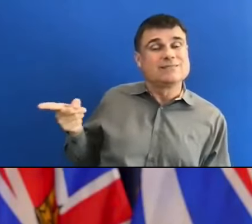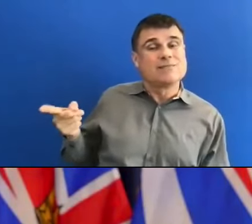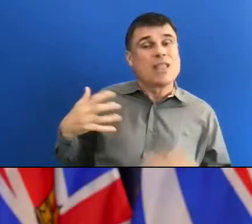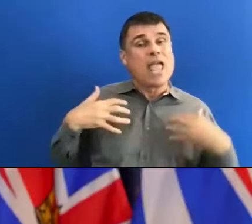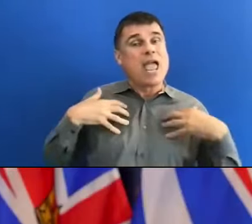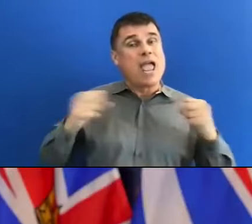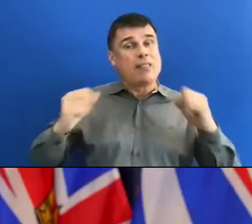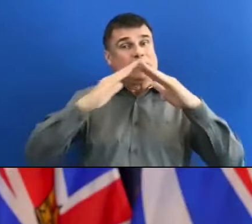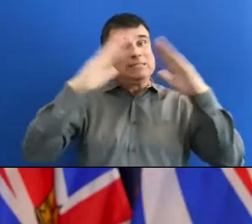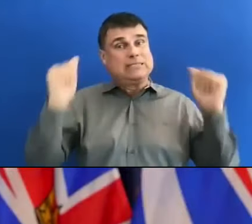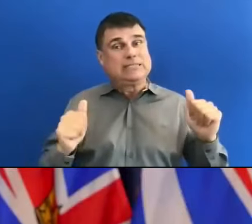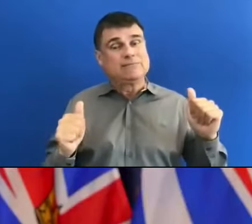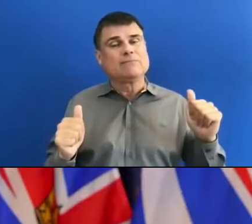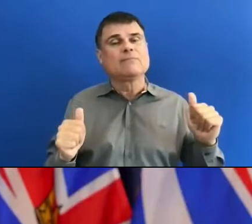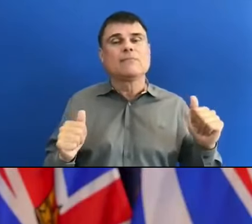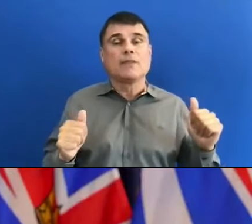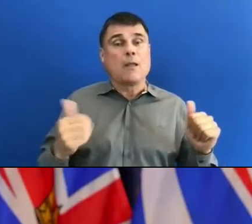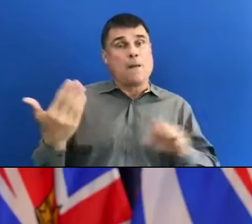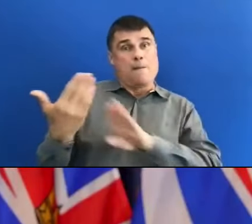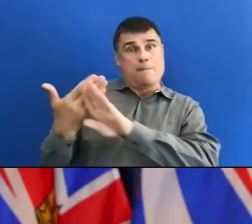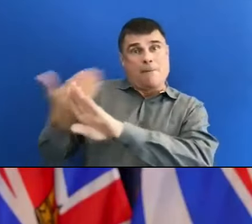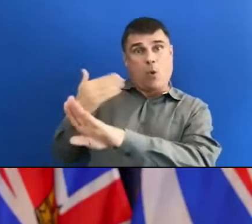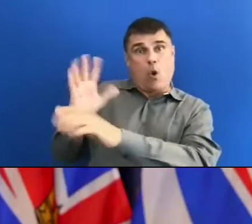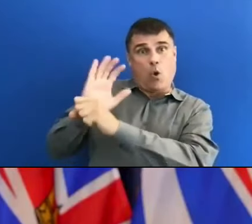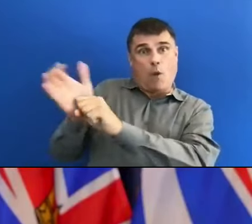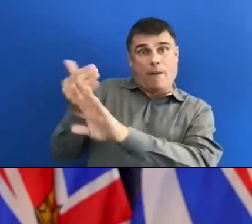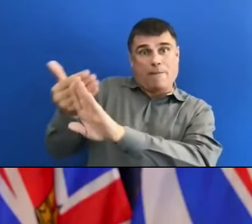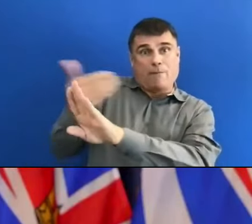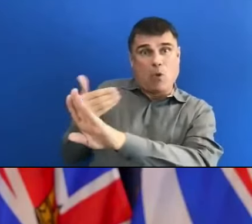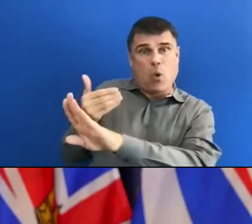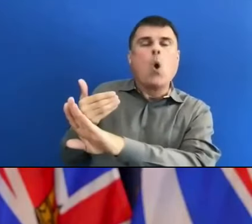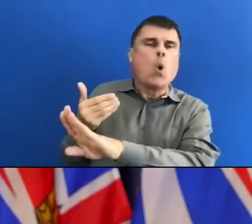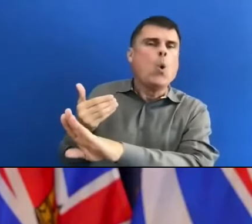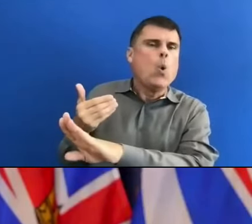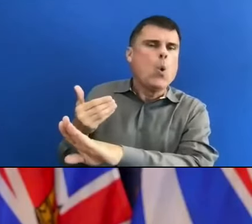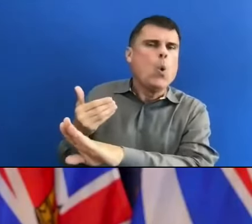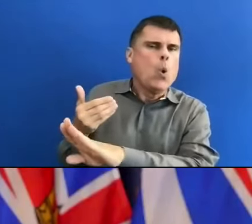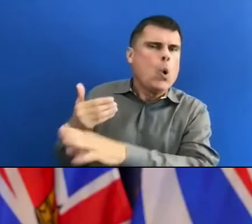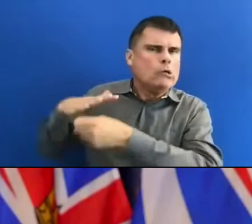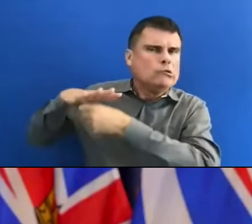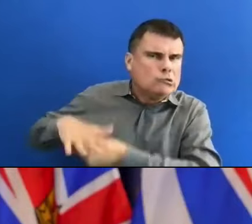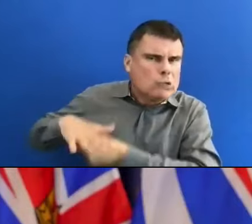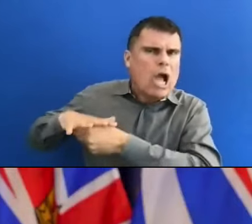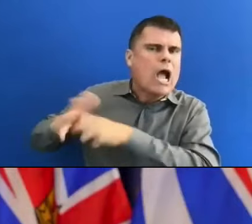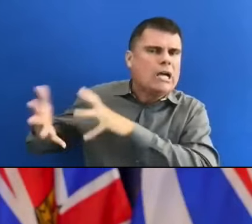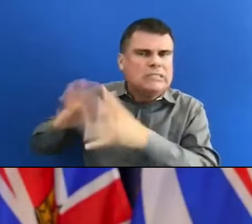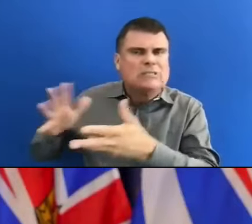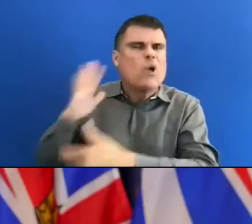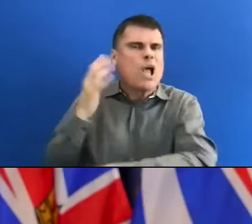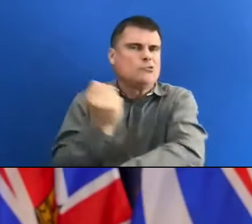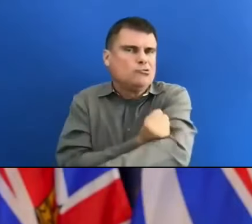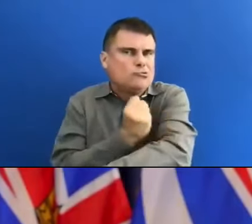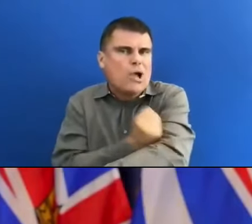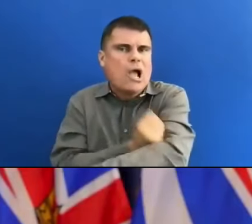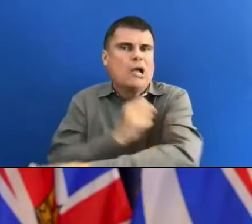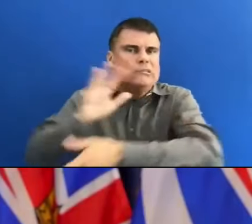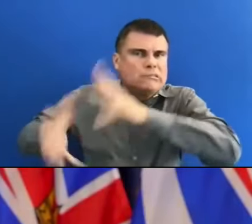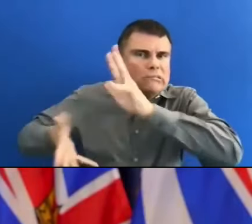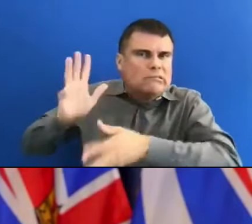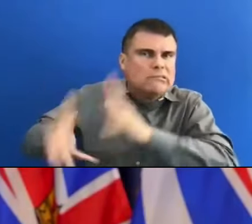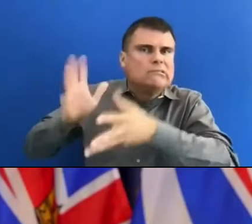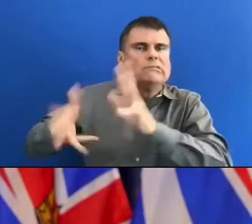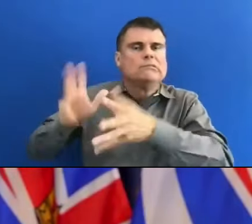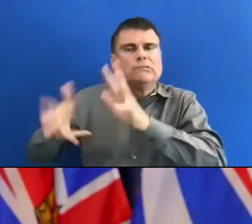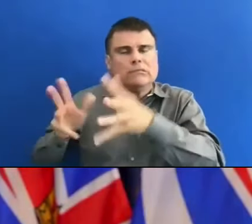the opioid crisis, because of the other challenges that we inherited when we came to government, has done extraordinarily well because of the people, not because